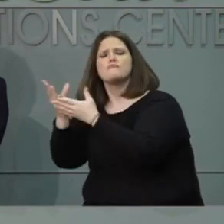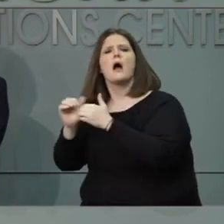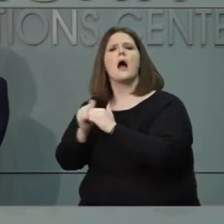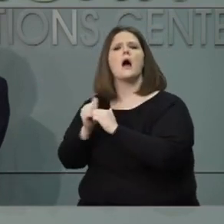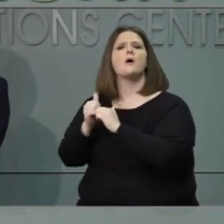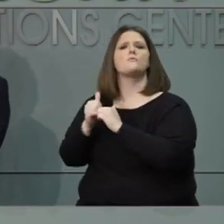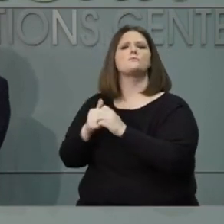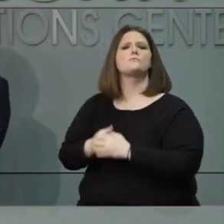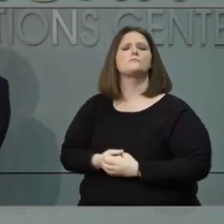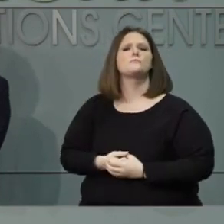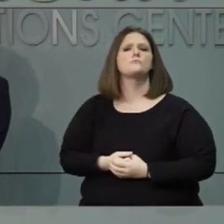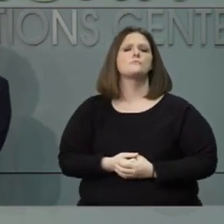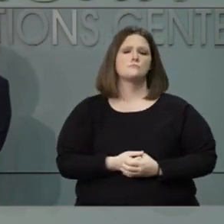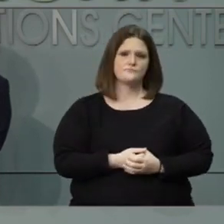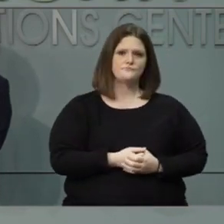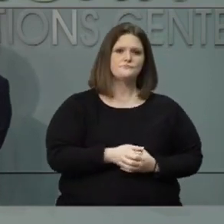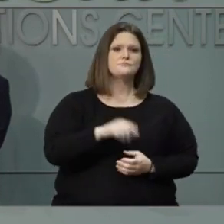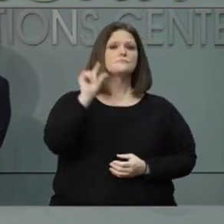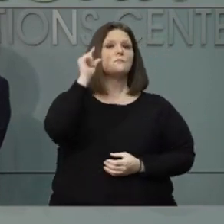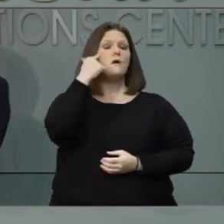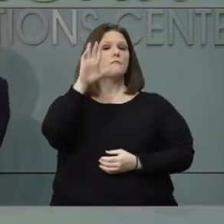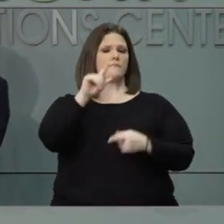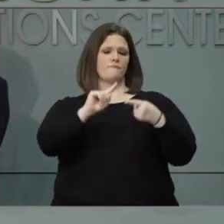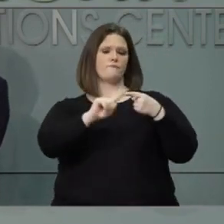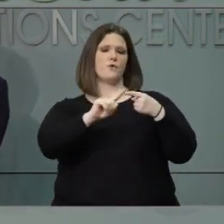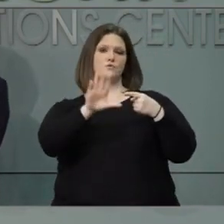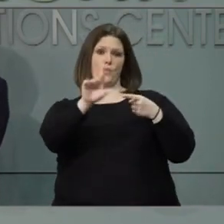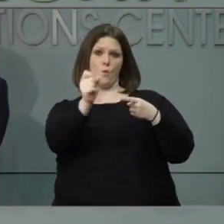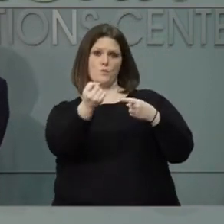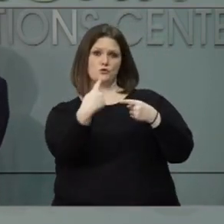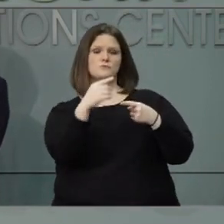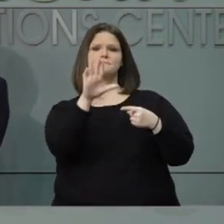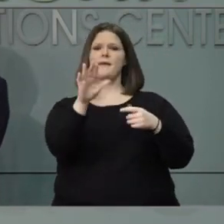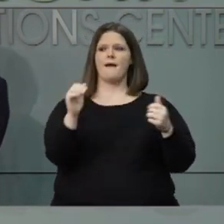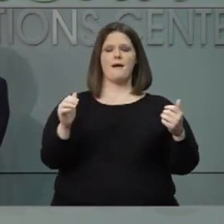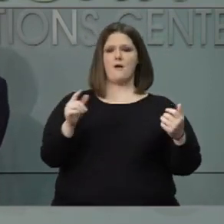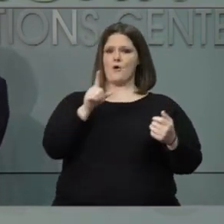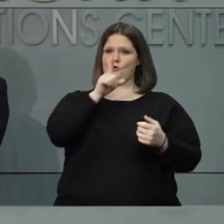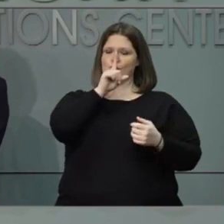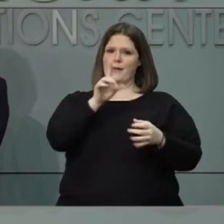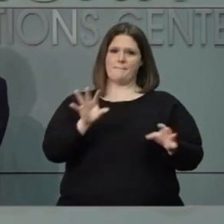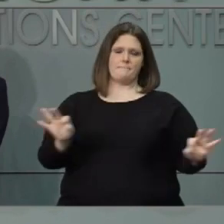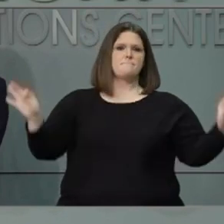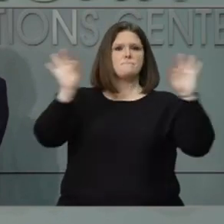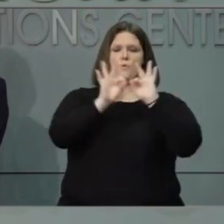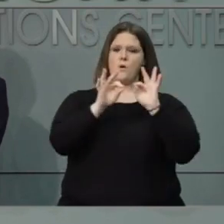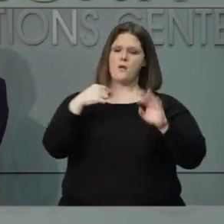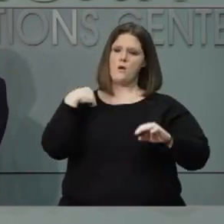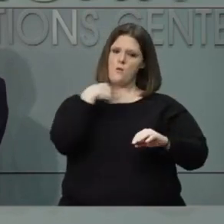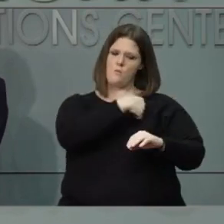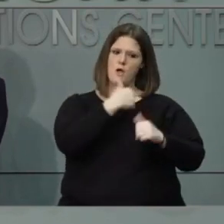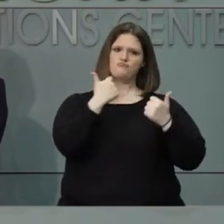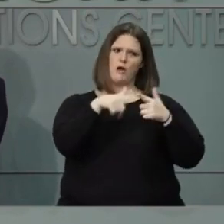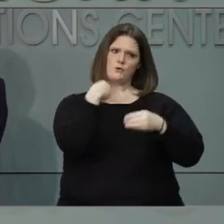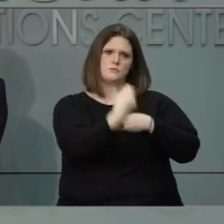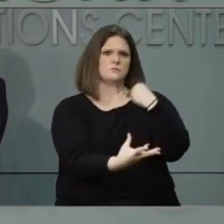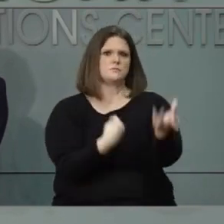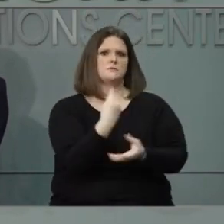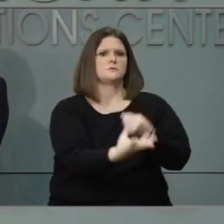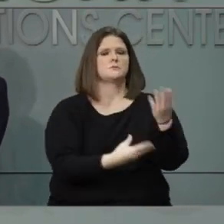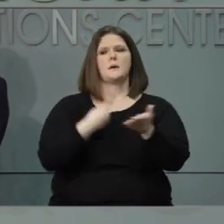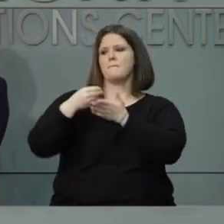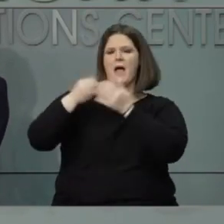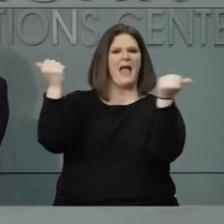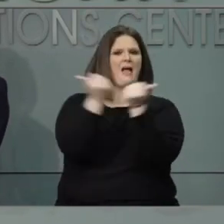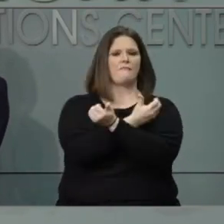Well, the answer to the first part of your question, Brian, is everything is on the table to try to provide help to the people of North